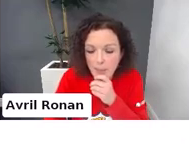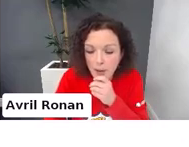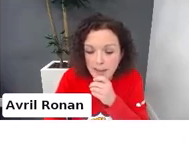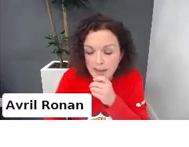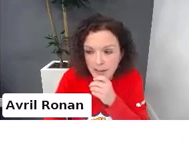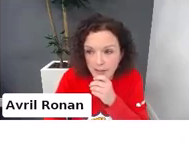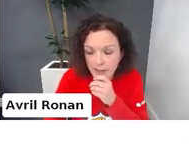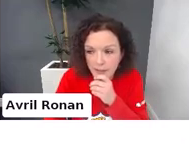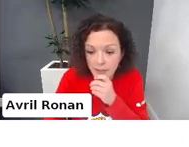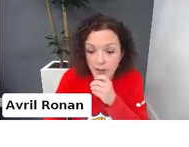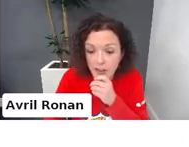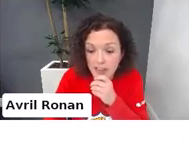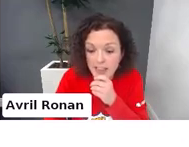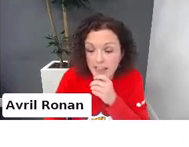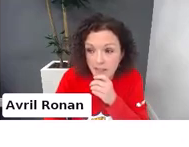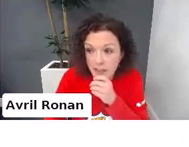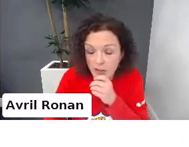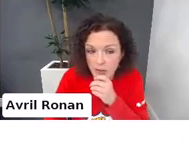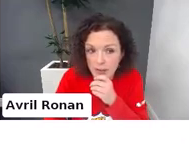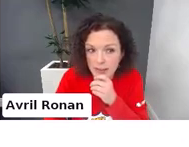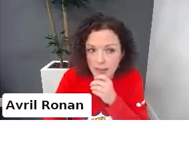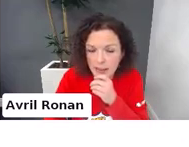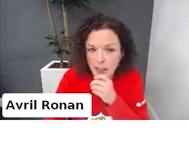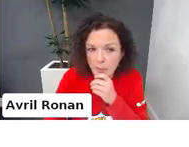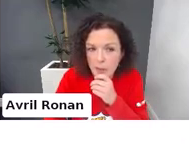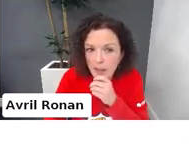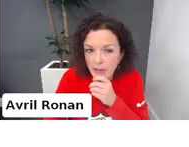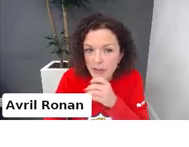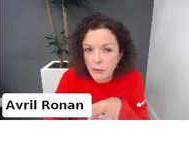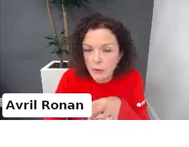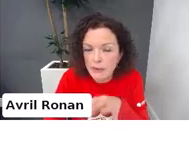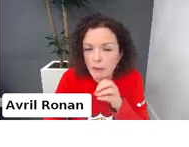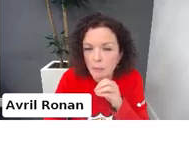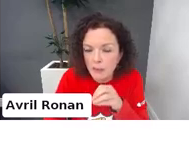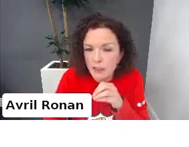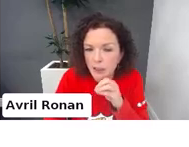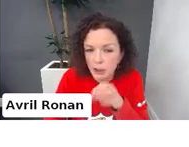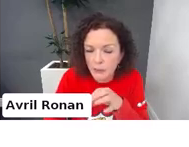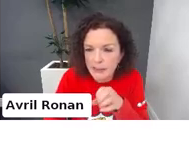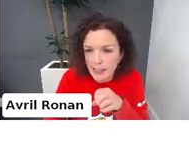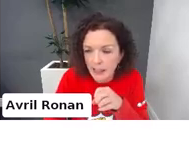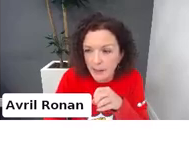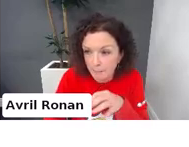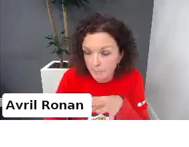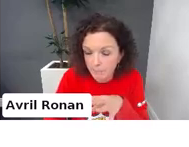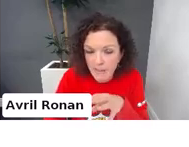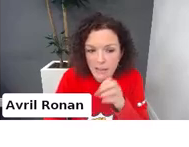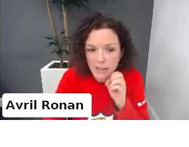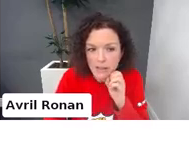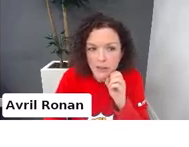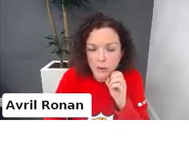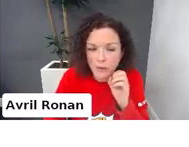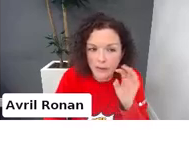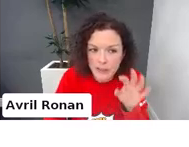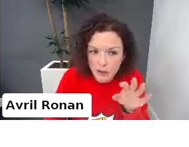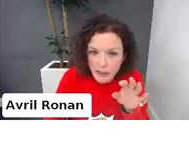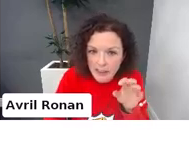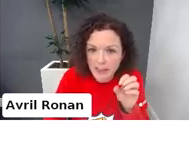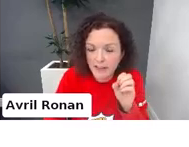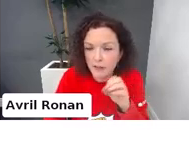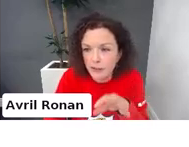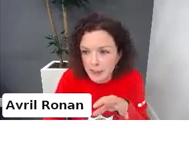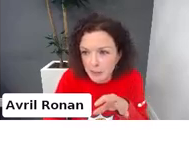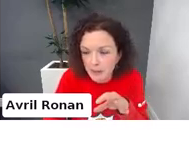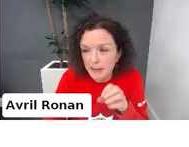Lab, a Pulse survey for 13 to 17 year olds. My parents' rules around media use are. So they're